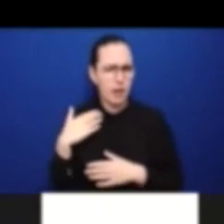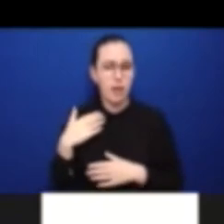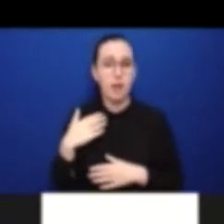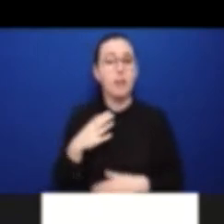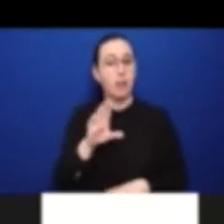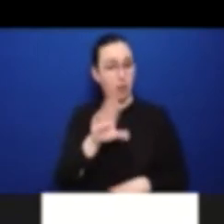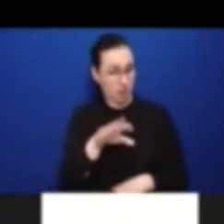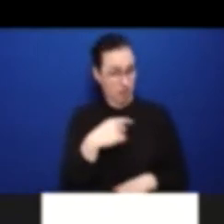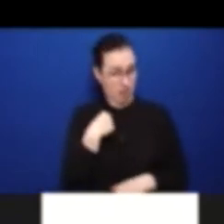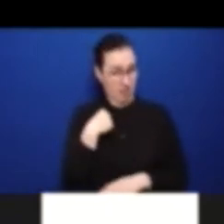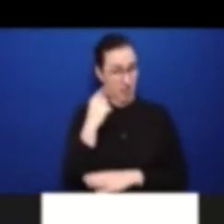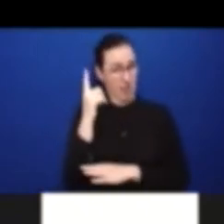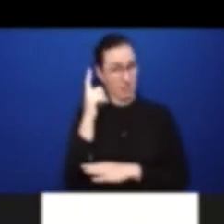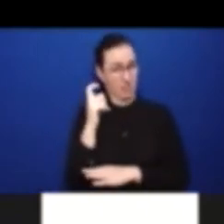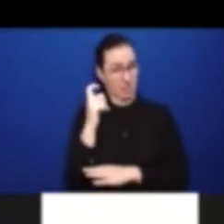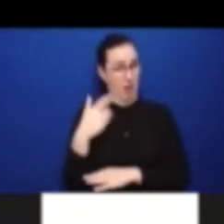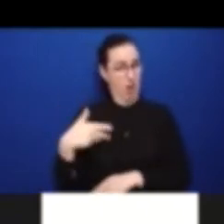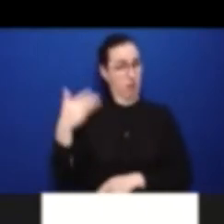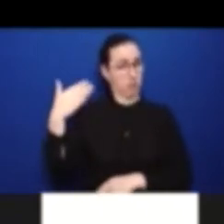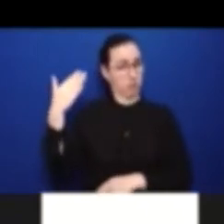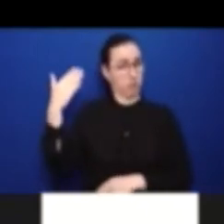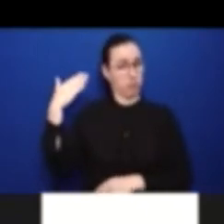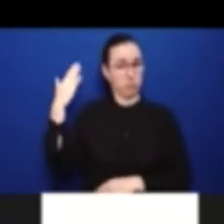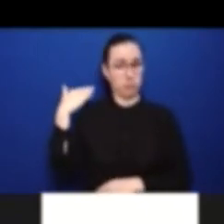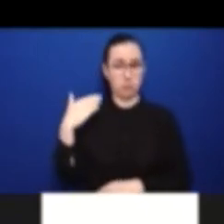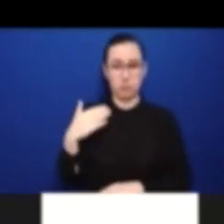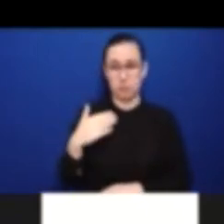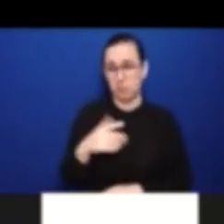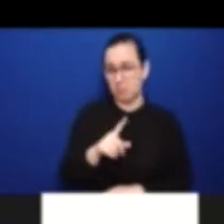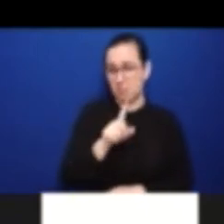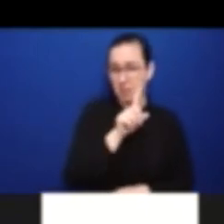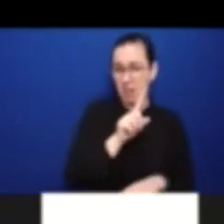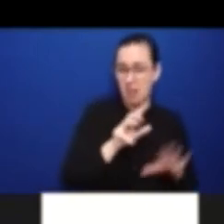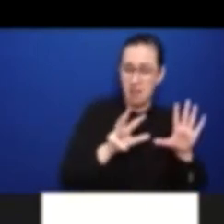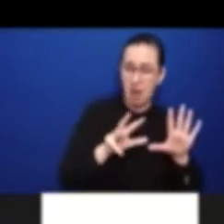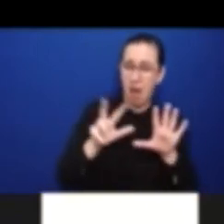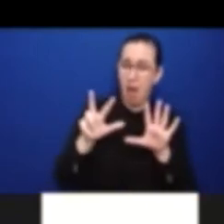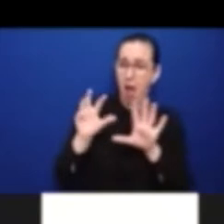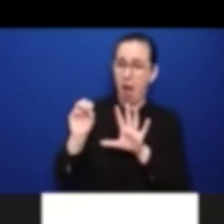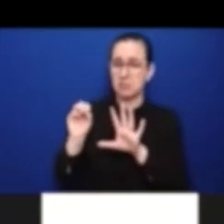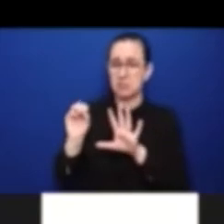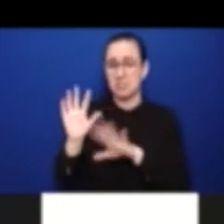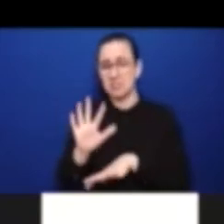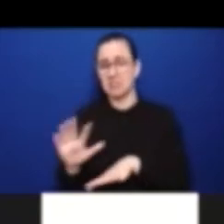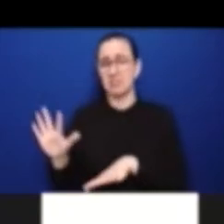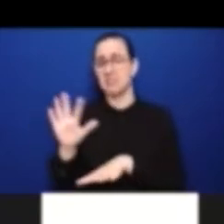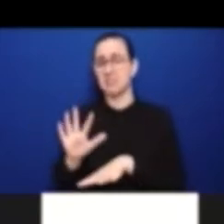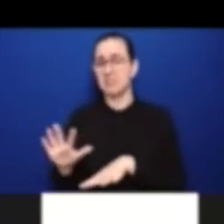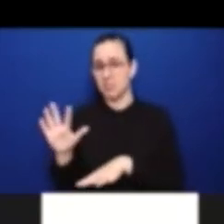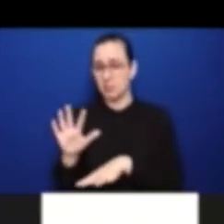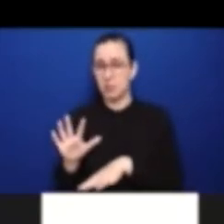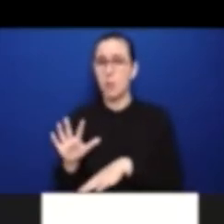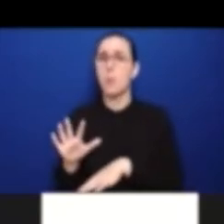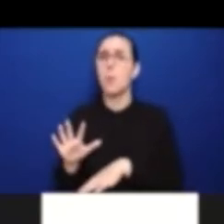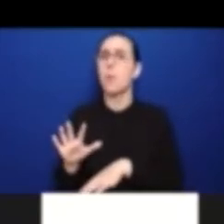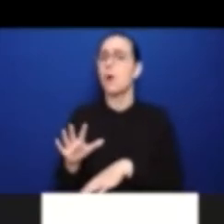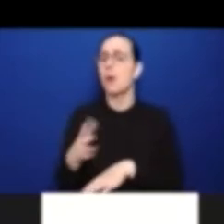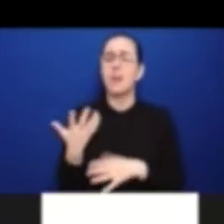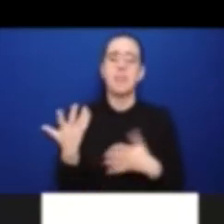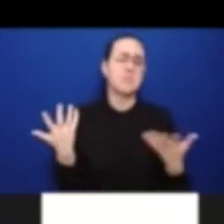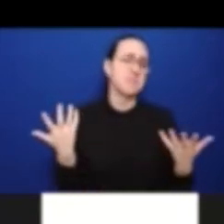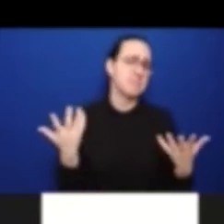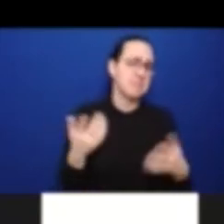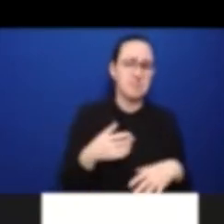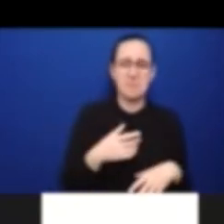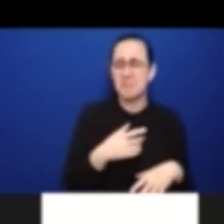beginning of the 80s. And this was the big years of Andre Viget and Rick Hansen and how everything had to be